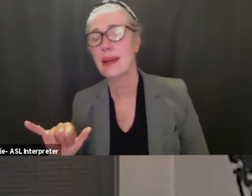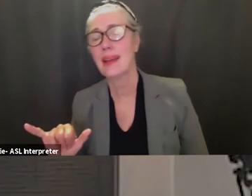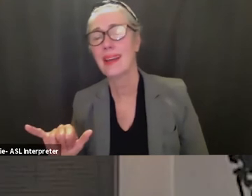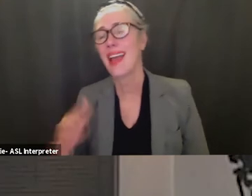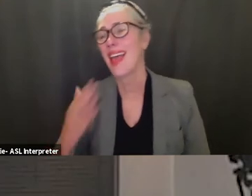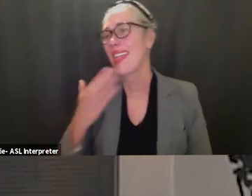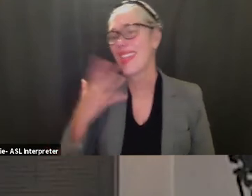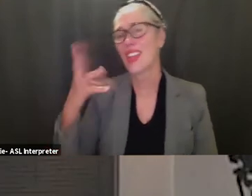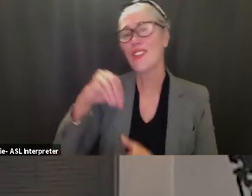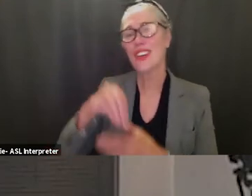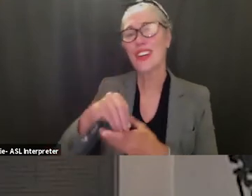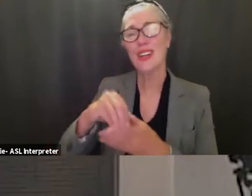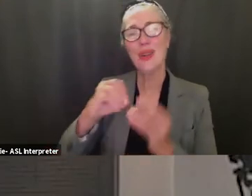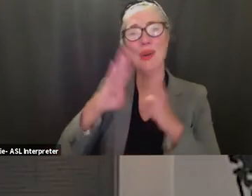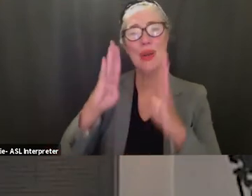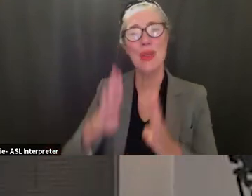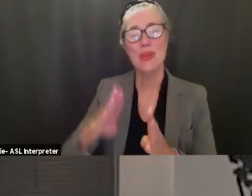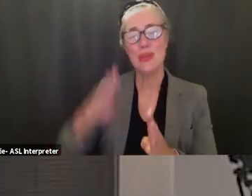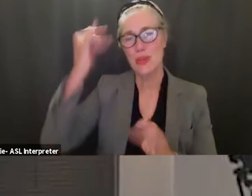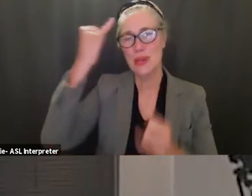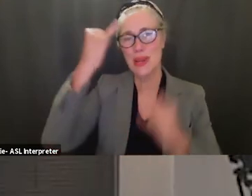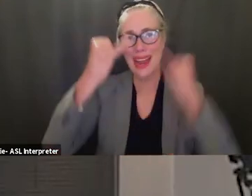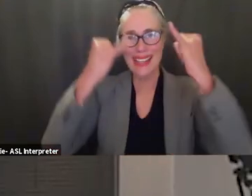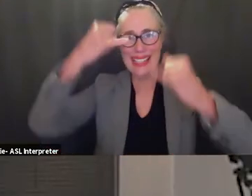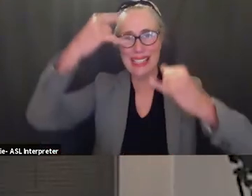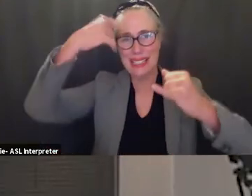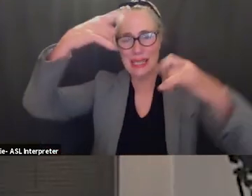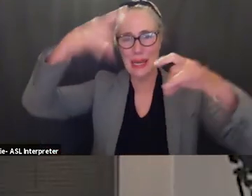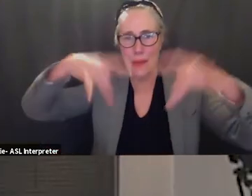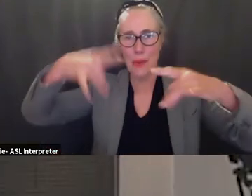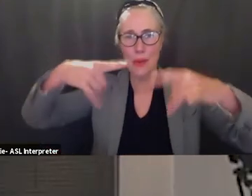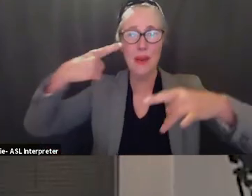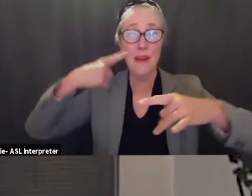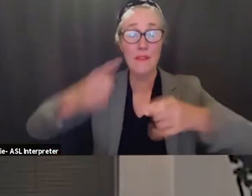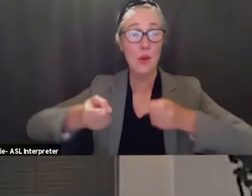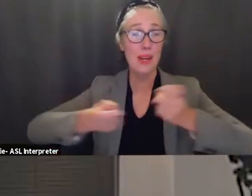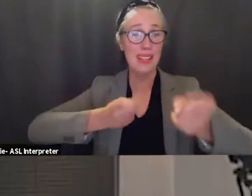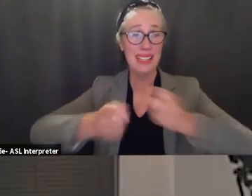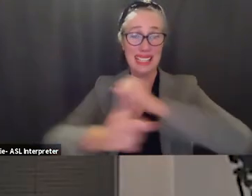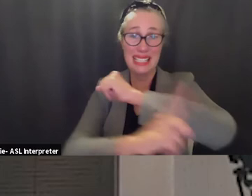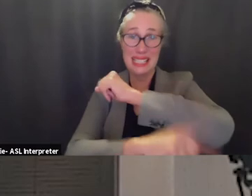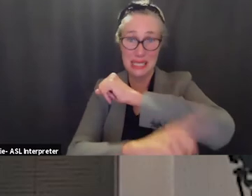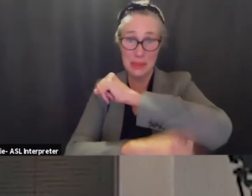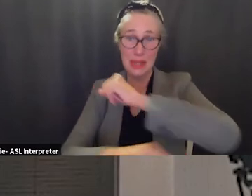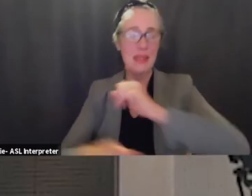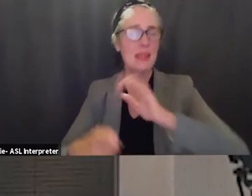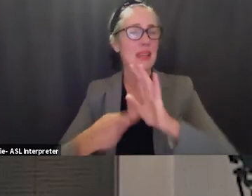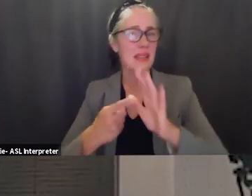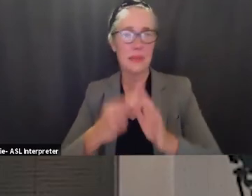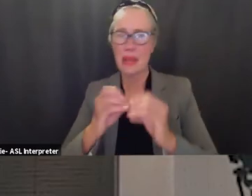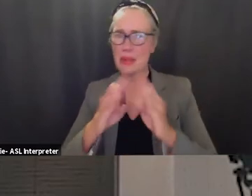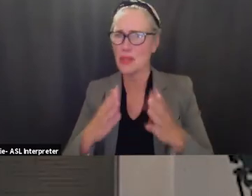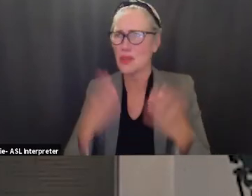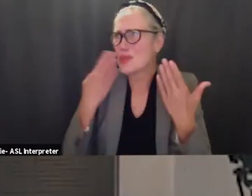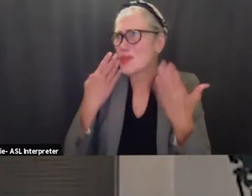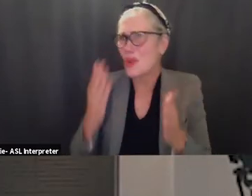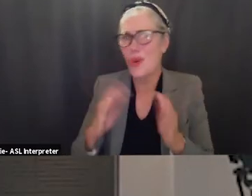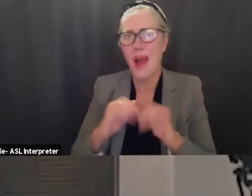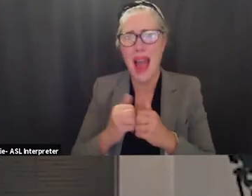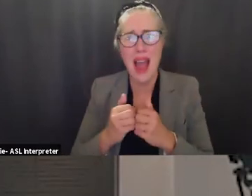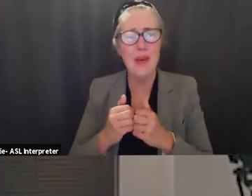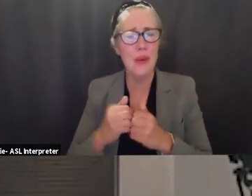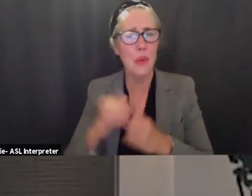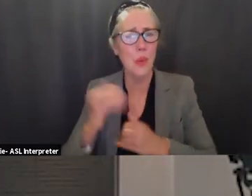including student input as well uh in terms of our discipline a lot of times like the students don't know how their disciplinary action work